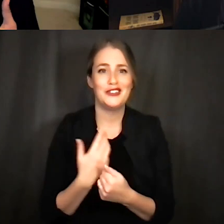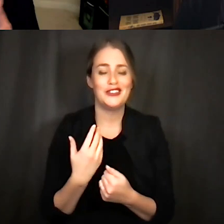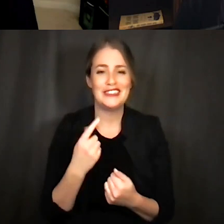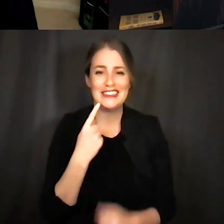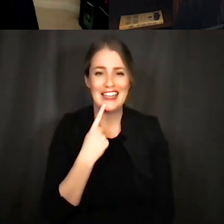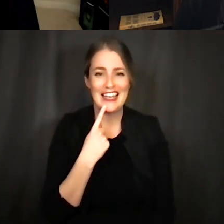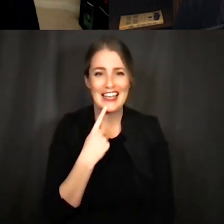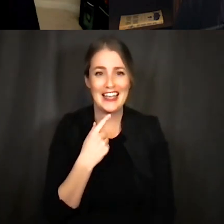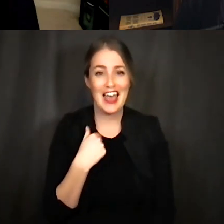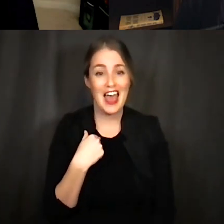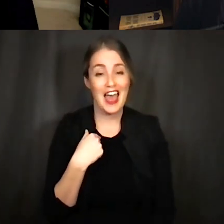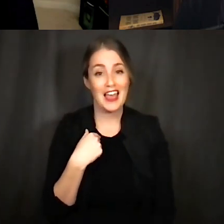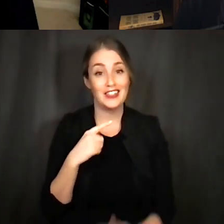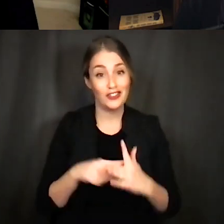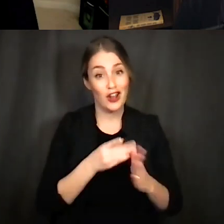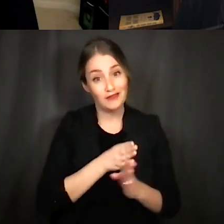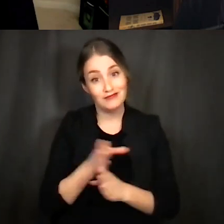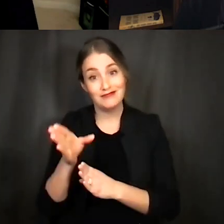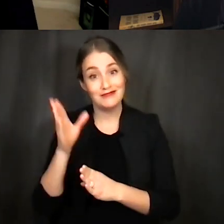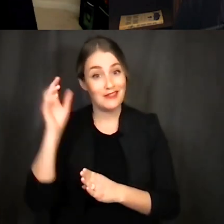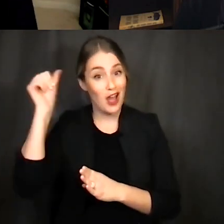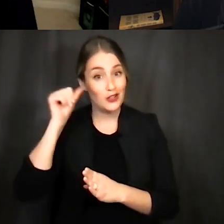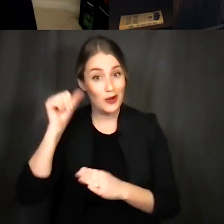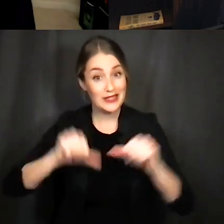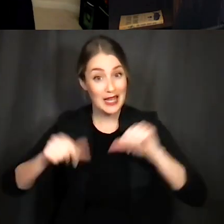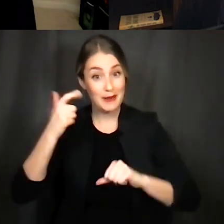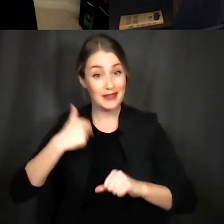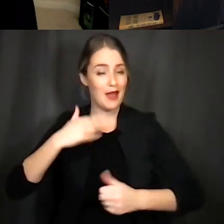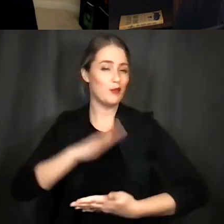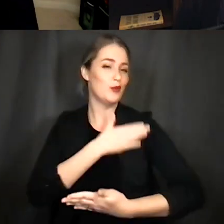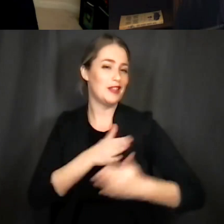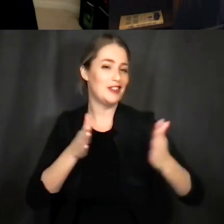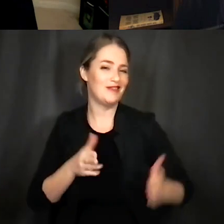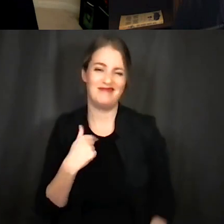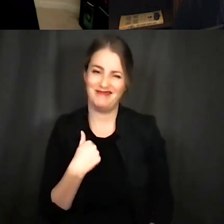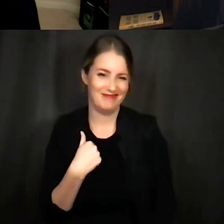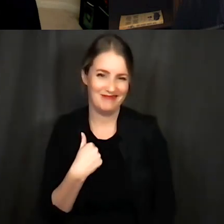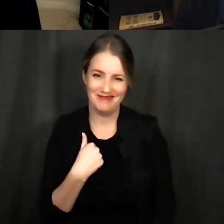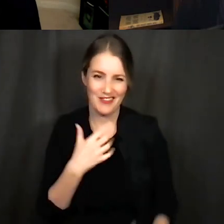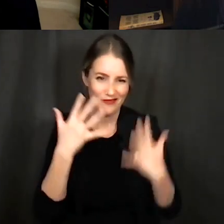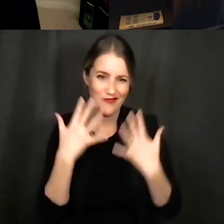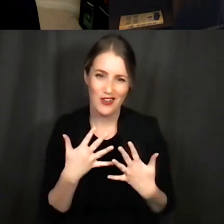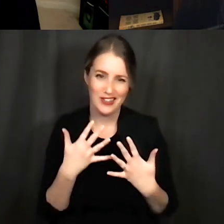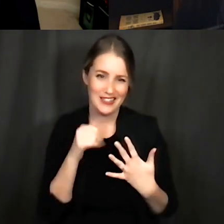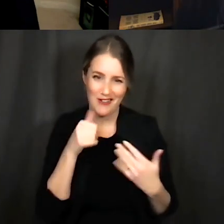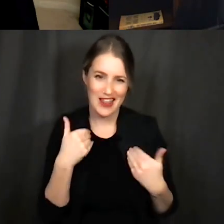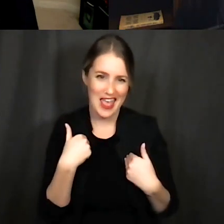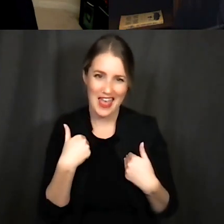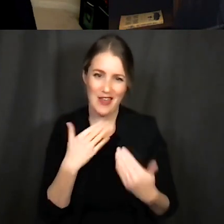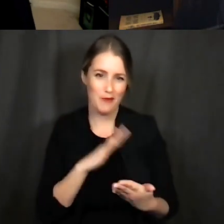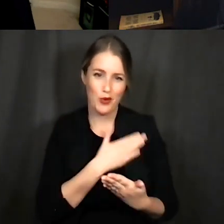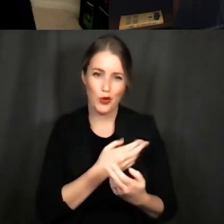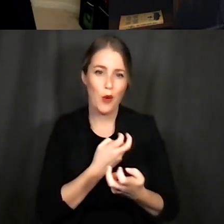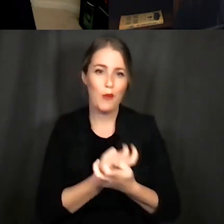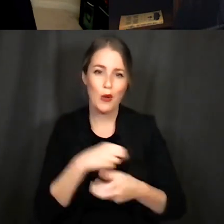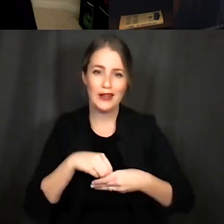um auditory science because I am a trained musician unfortunately I do not have a musical bone in my body um